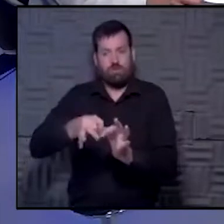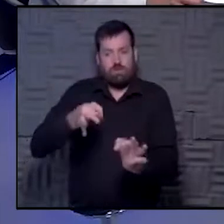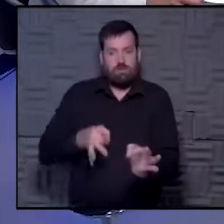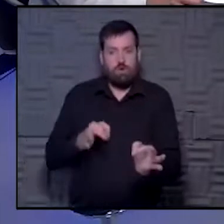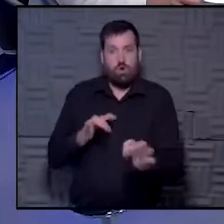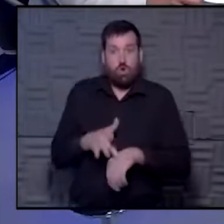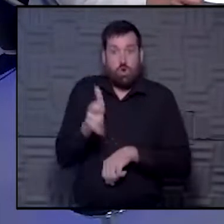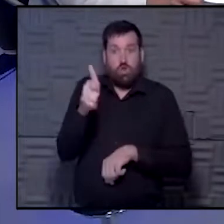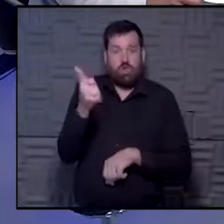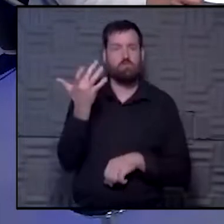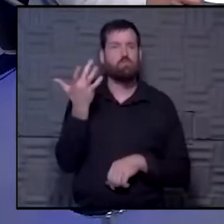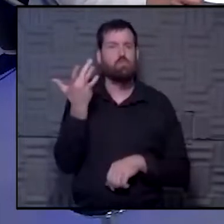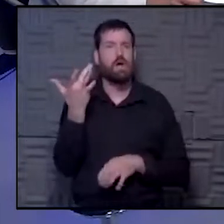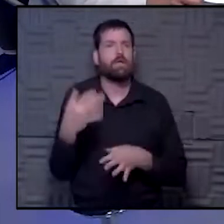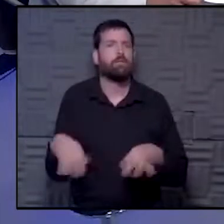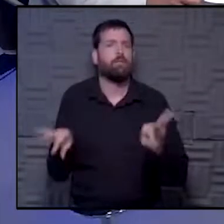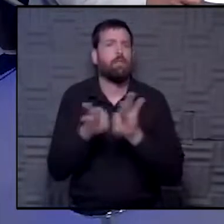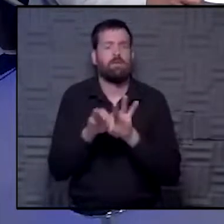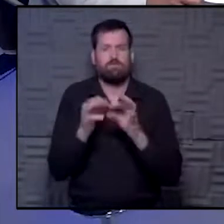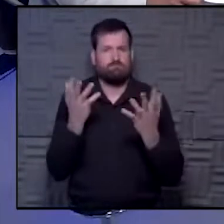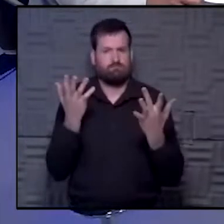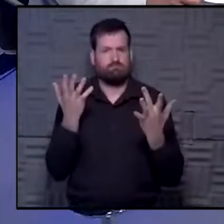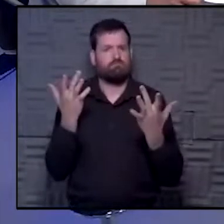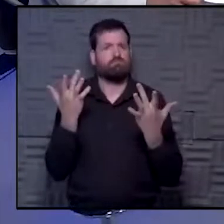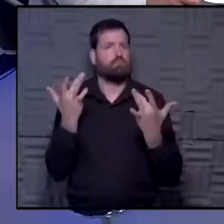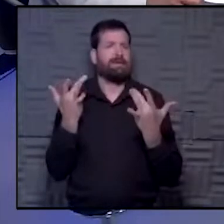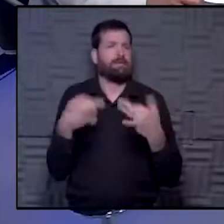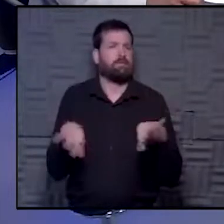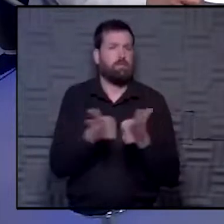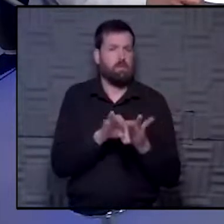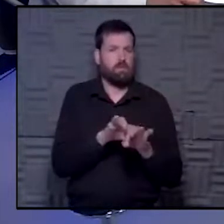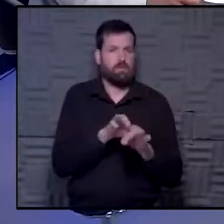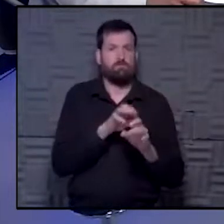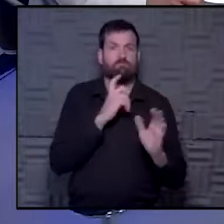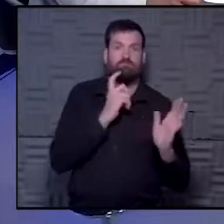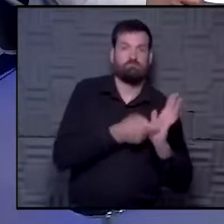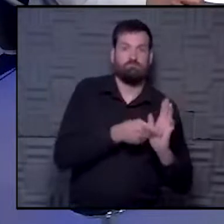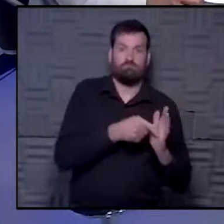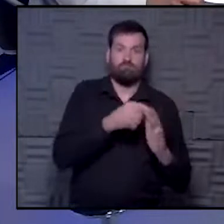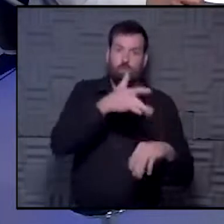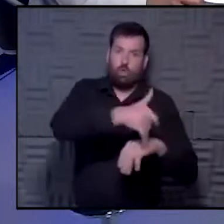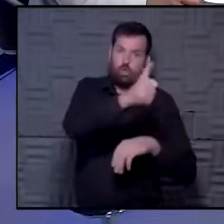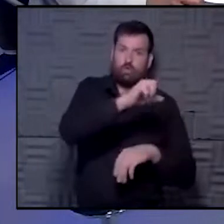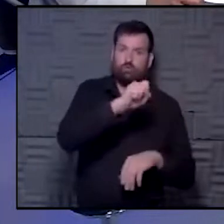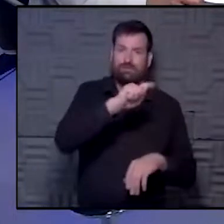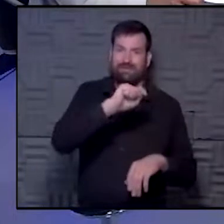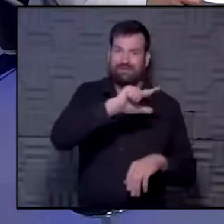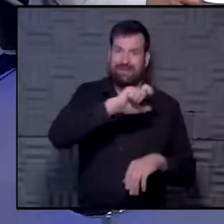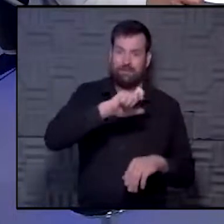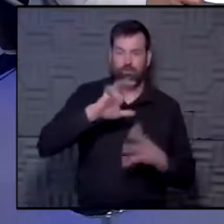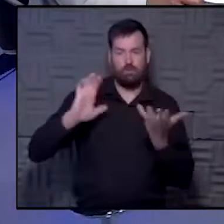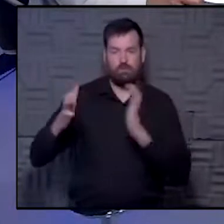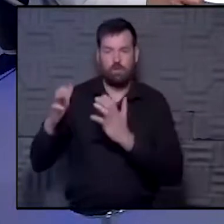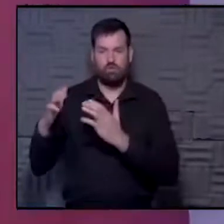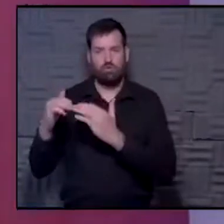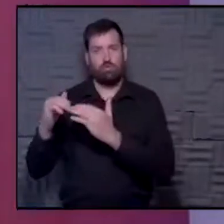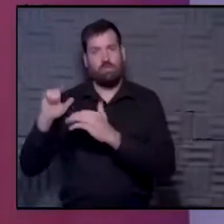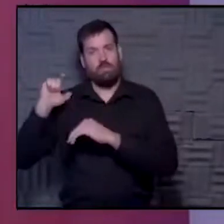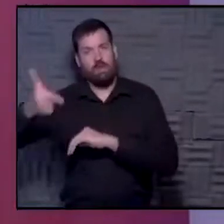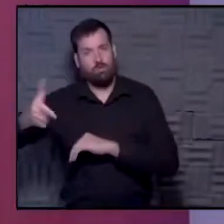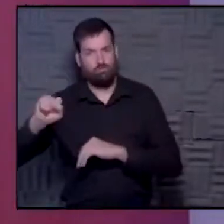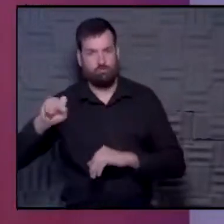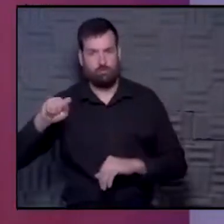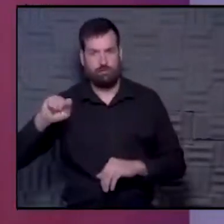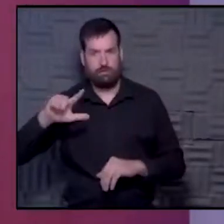is it so important to catch cancer earlier? What difference can it make catching a cancer at an earlier stage, say, versus a more advanced stage? Yeah.